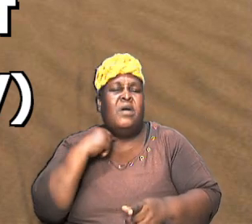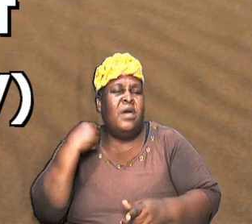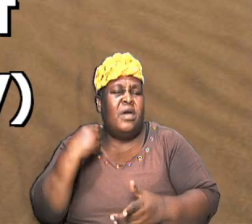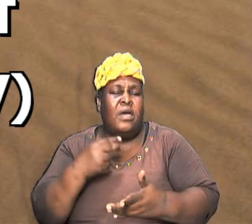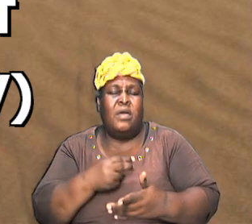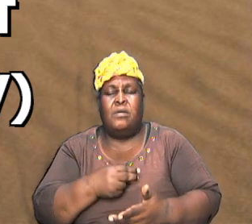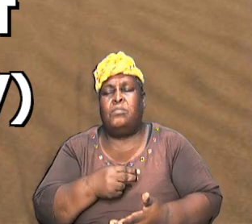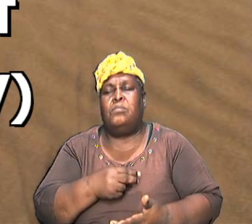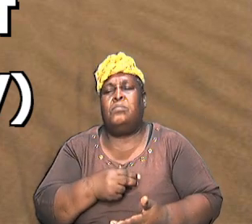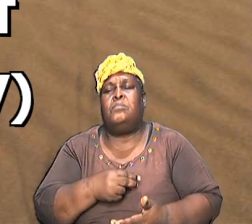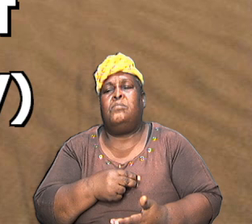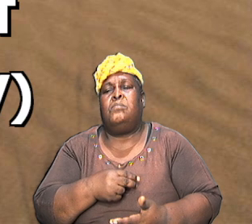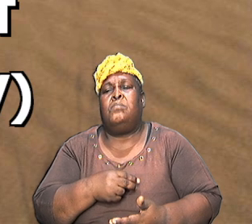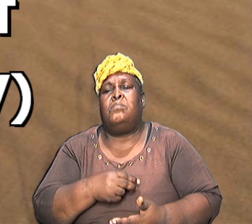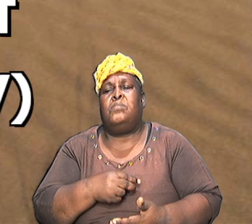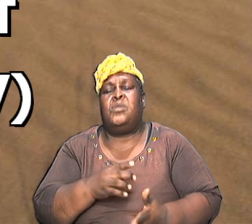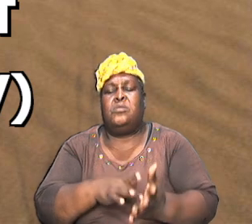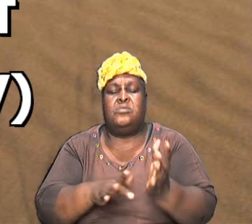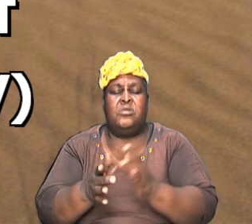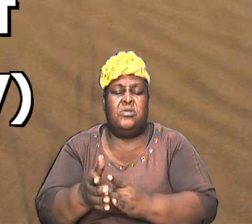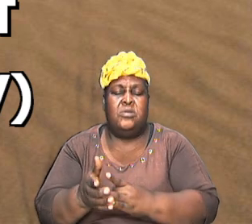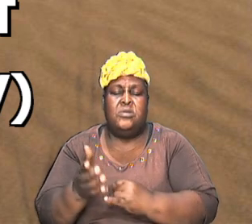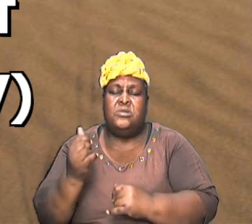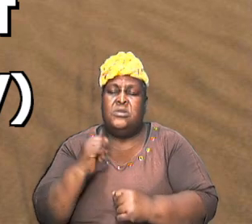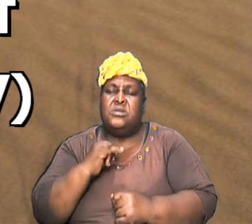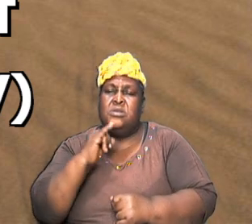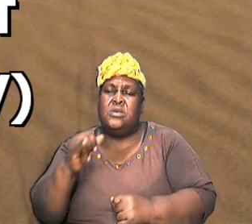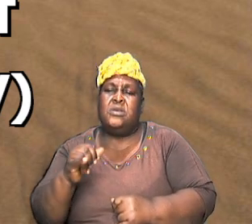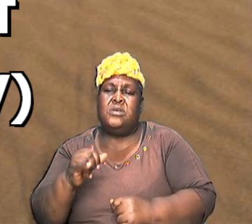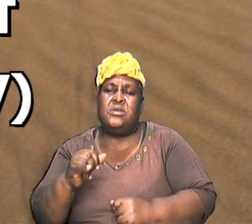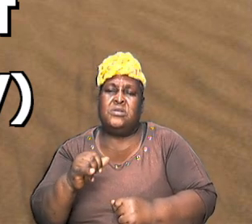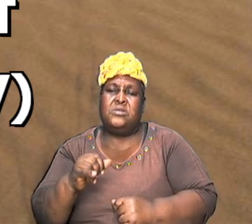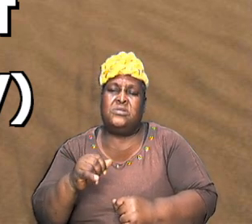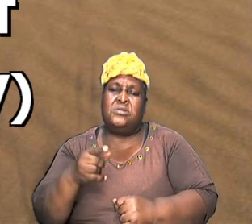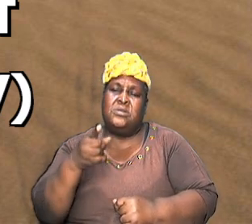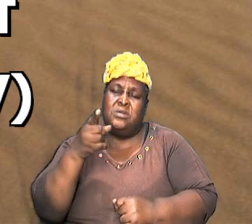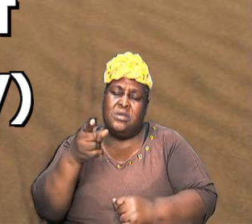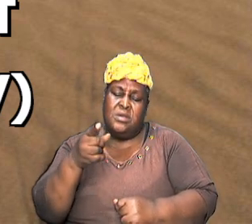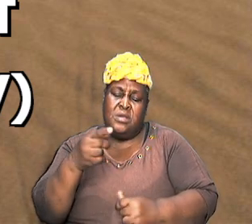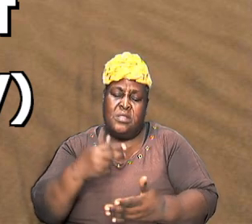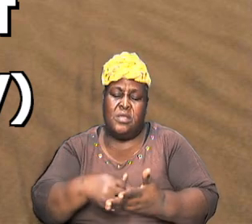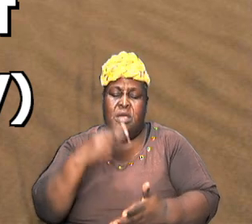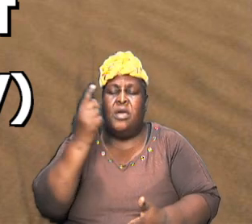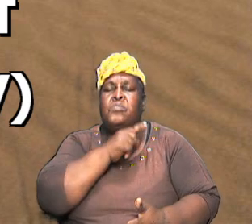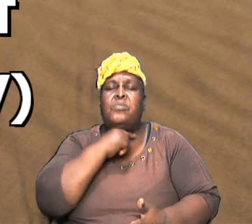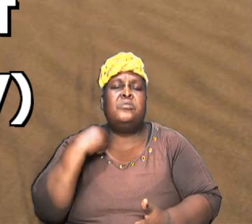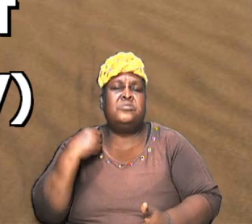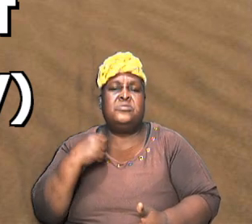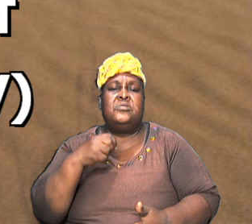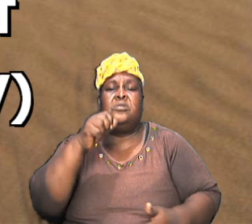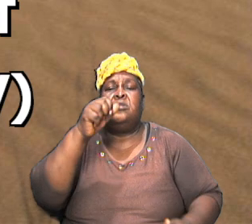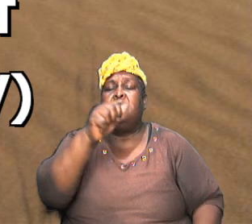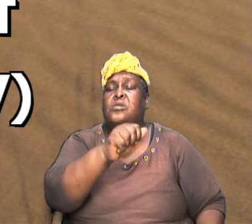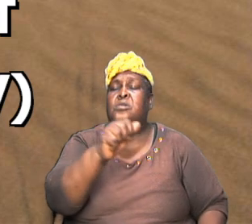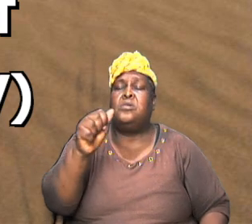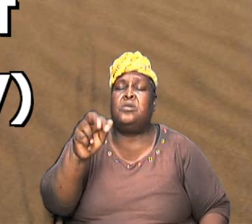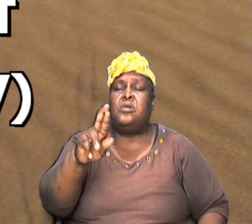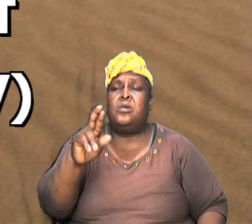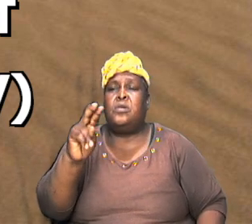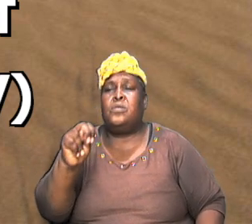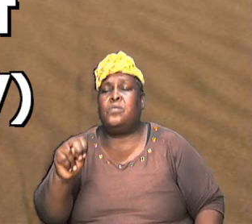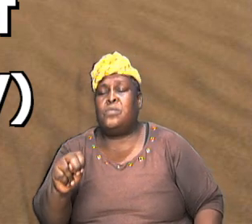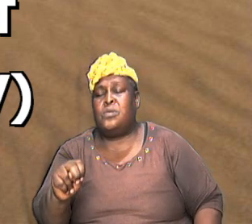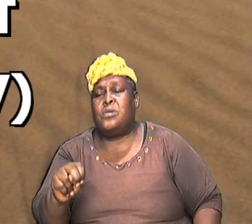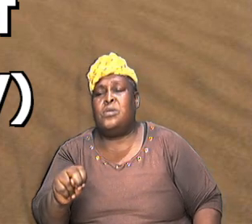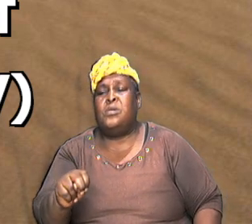is after this particular order Aaron and all the others did what they had to do but they were for a